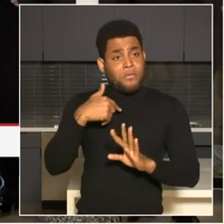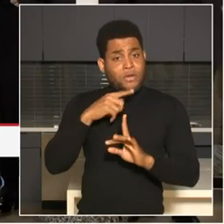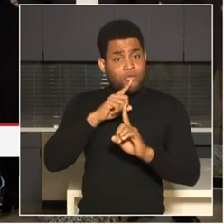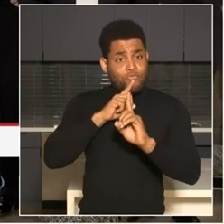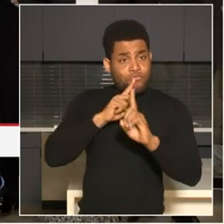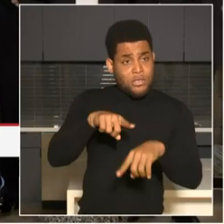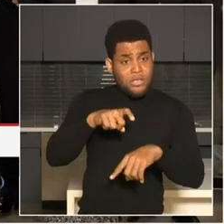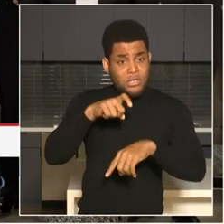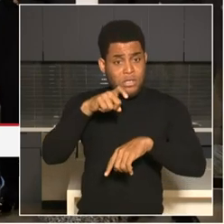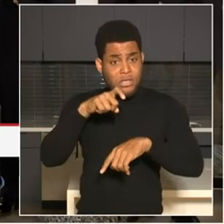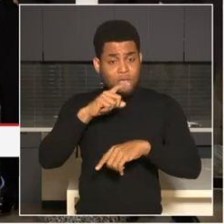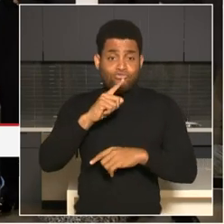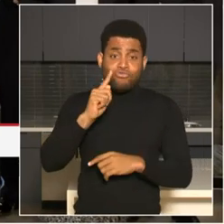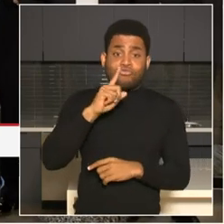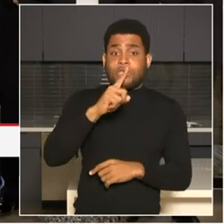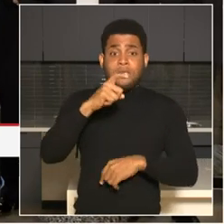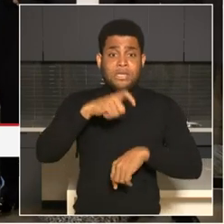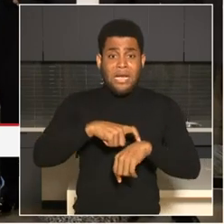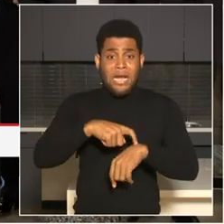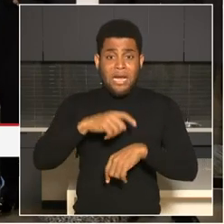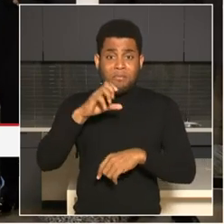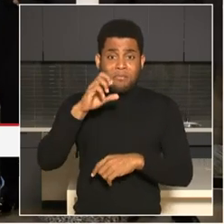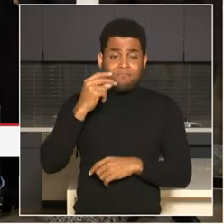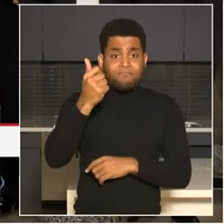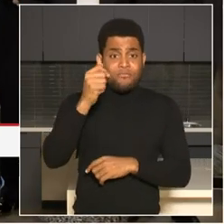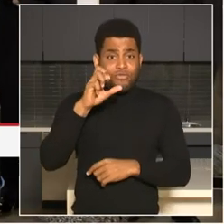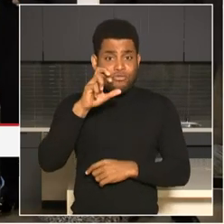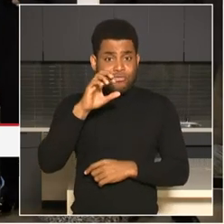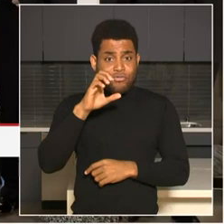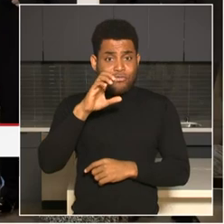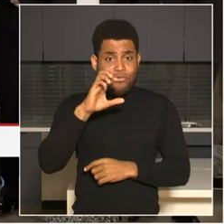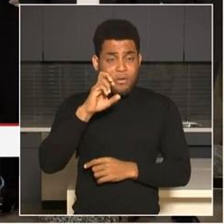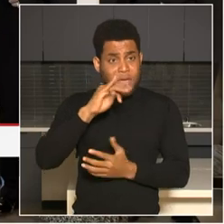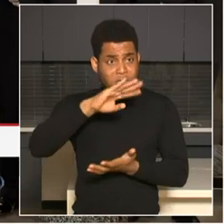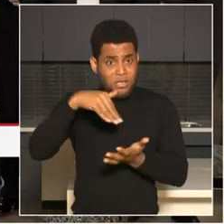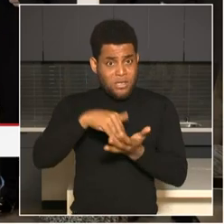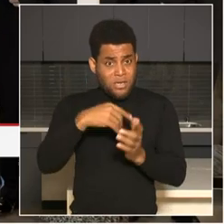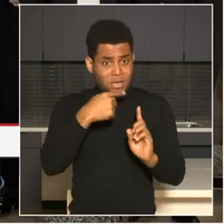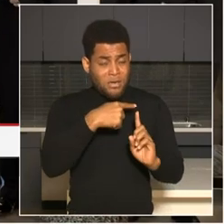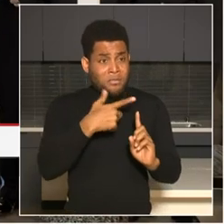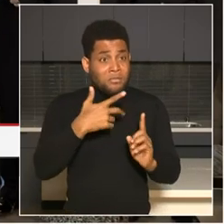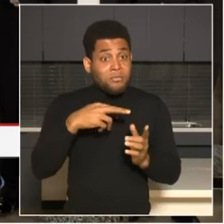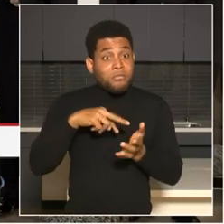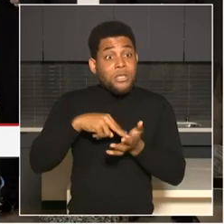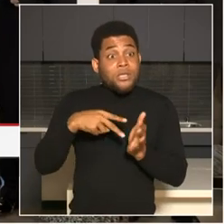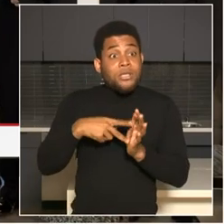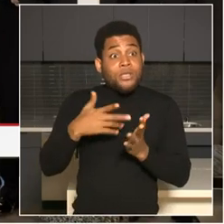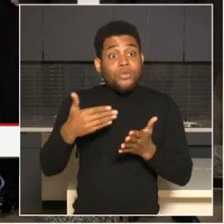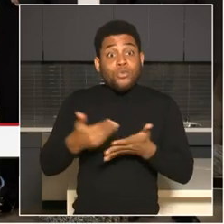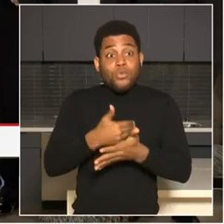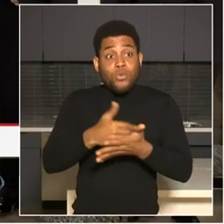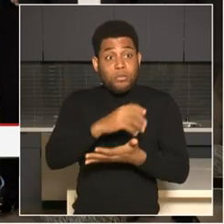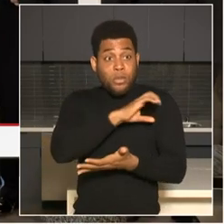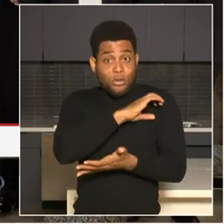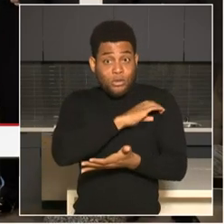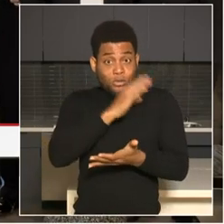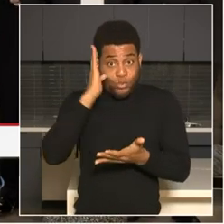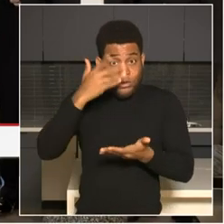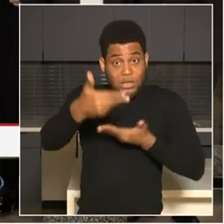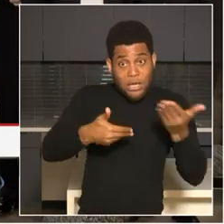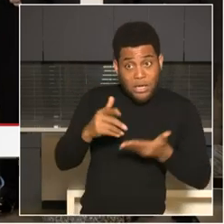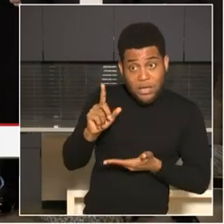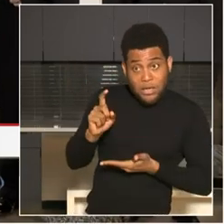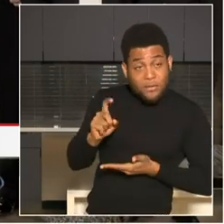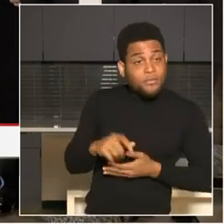responding to crime now. Um, we are certainly in the process of, um, recruiting for the Metro, for the Metropolitan Police Department. I think I've